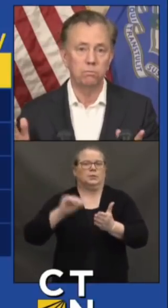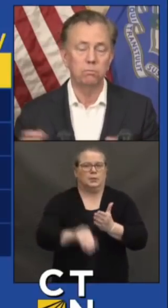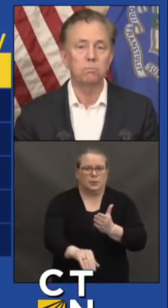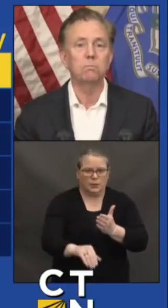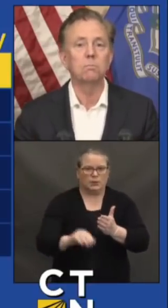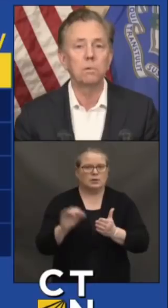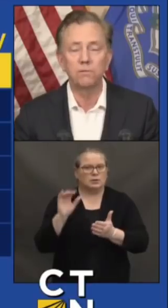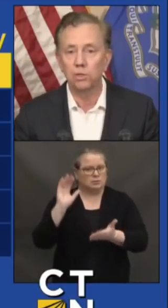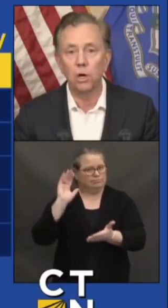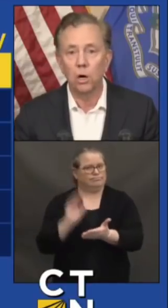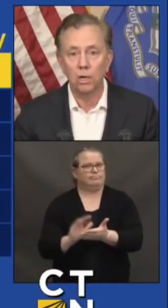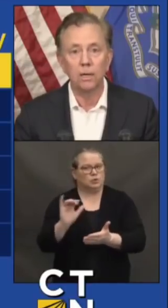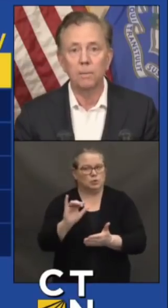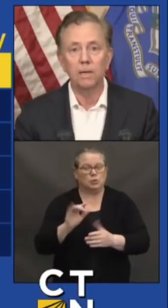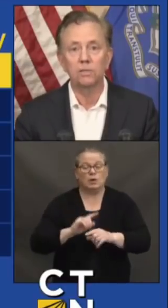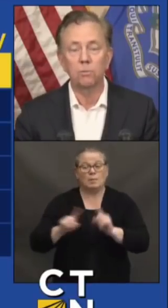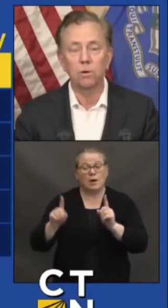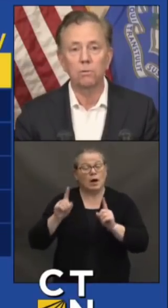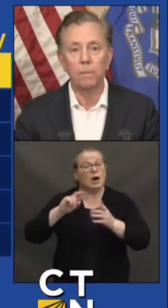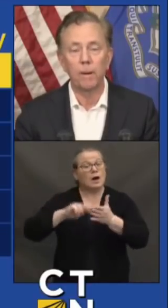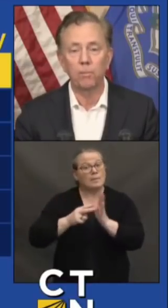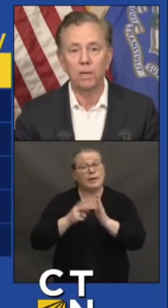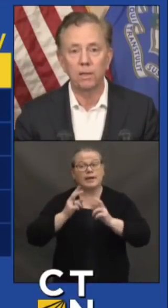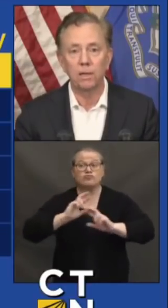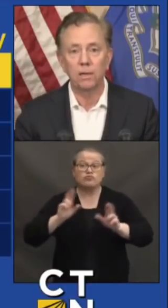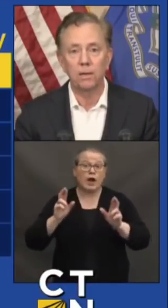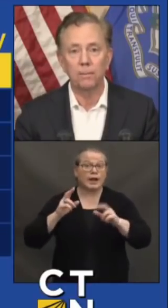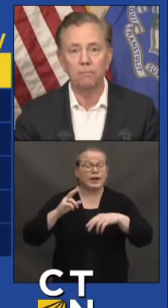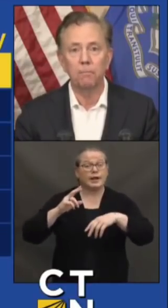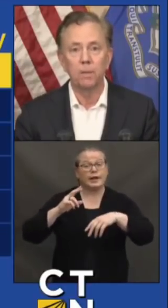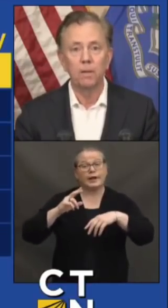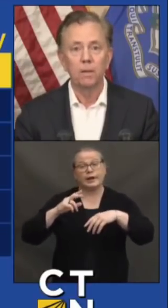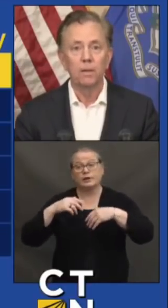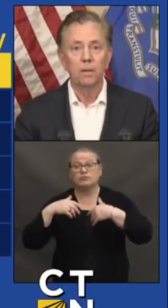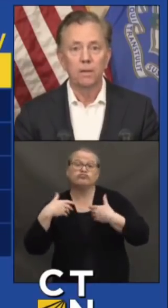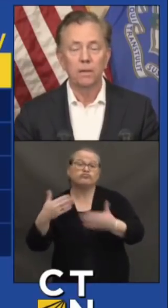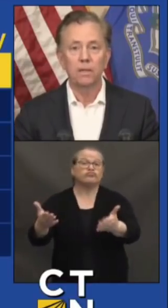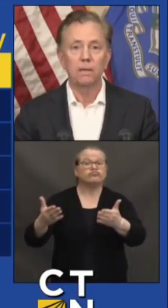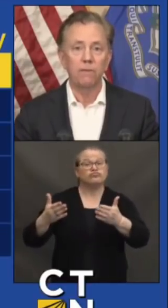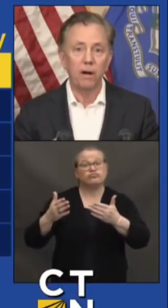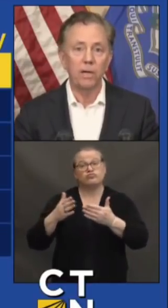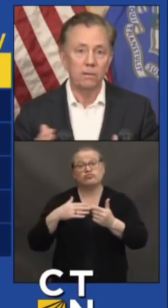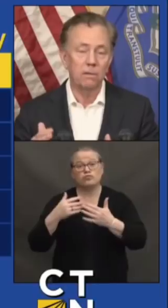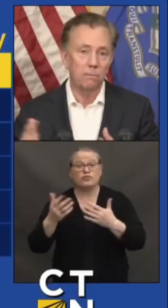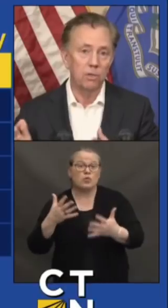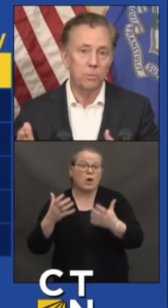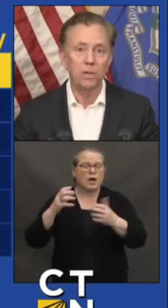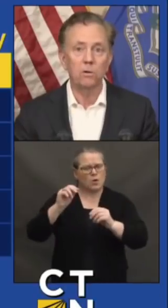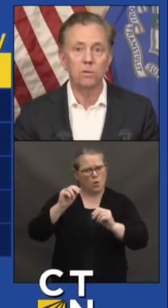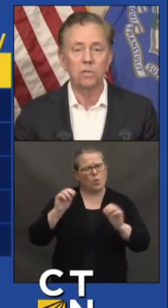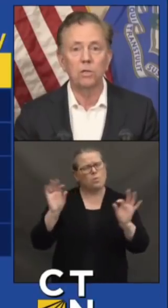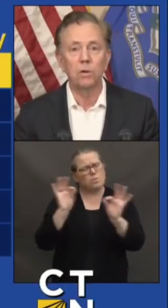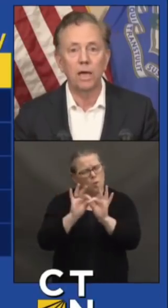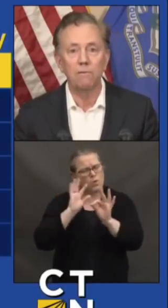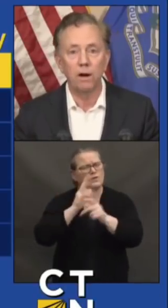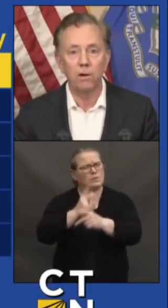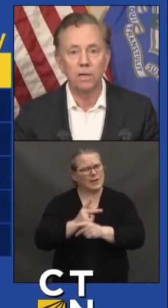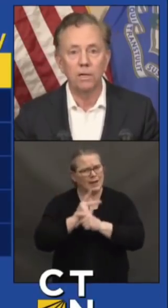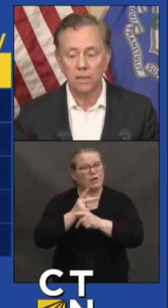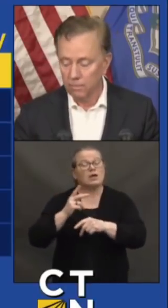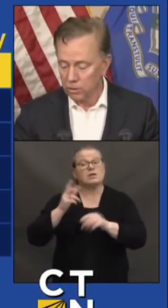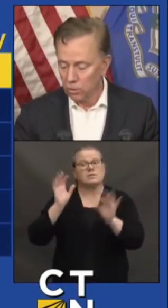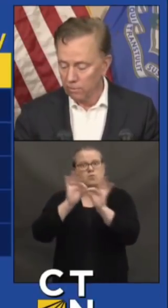Don't lift your guard. I mean, it's worth remembering that the variant used to be known as the UK